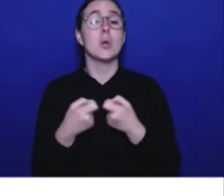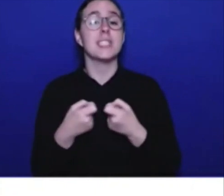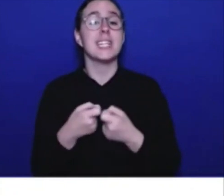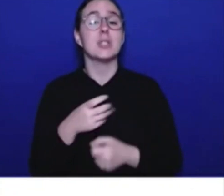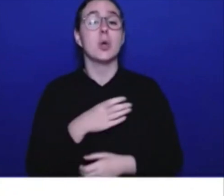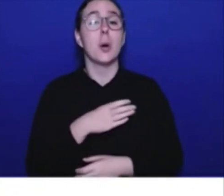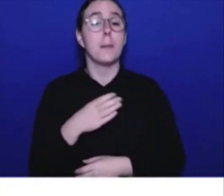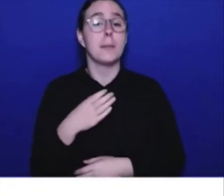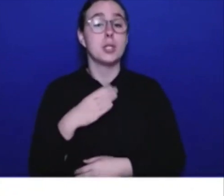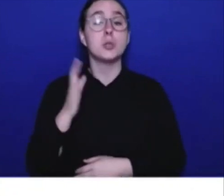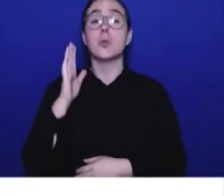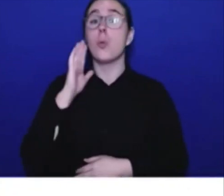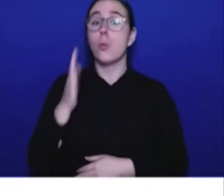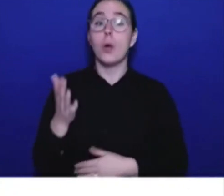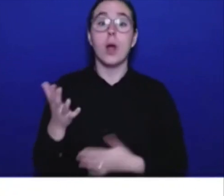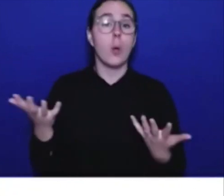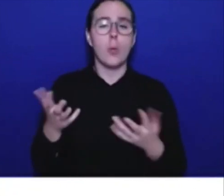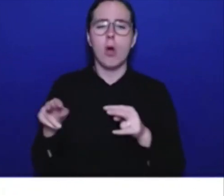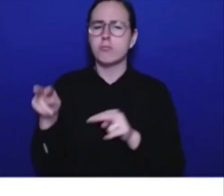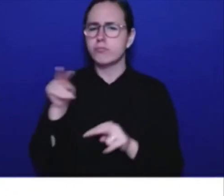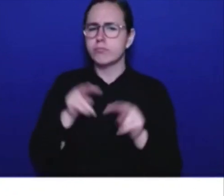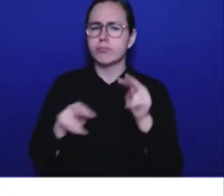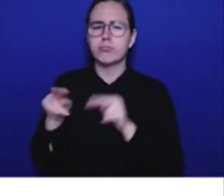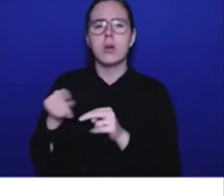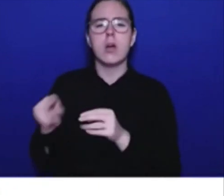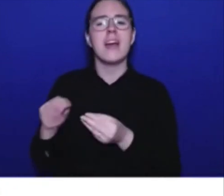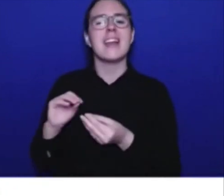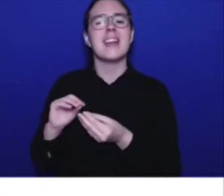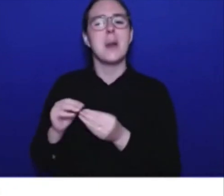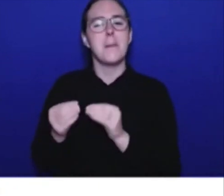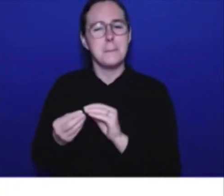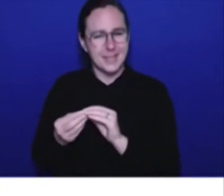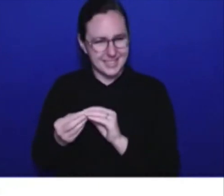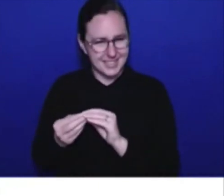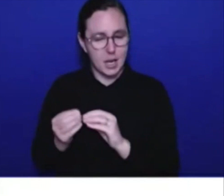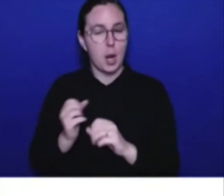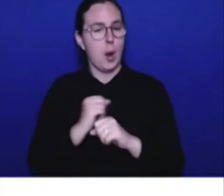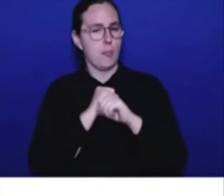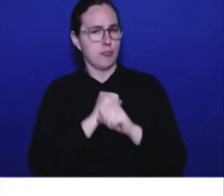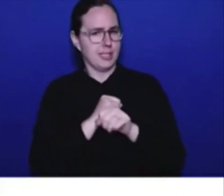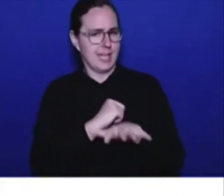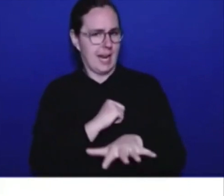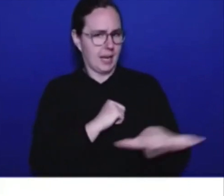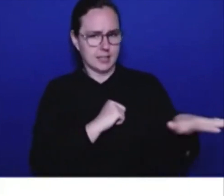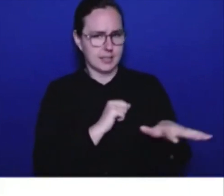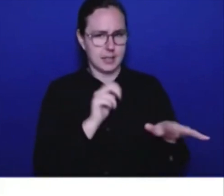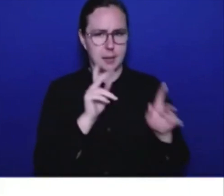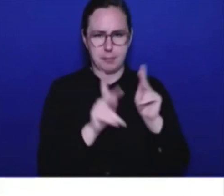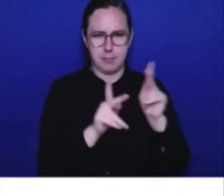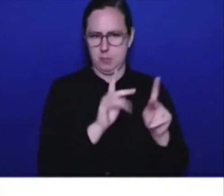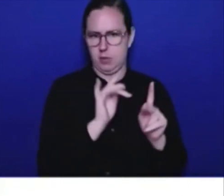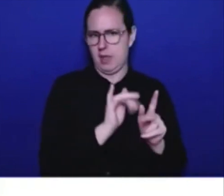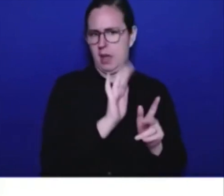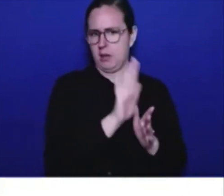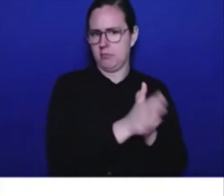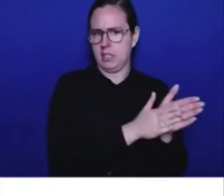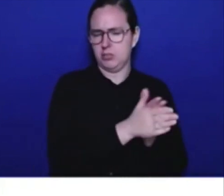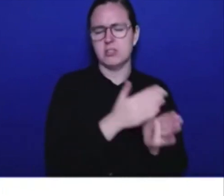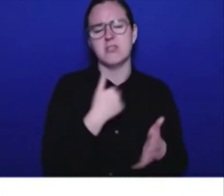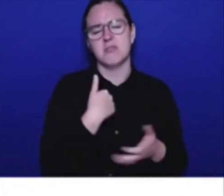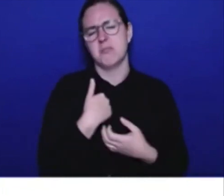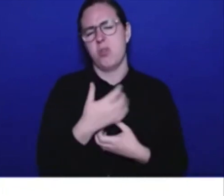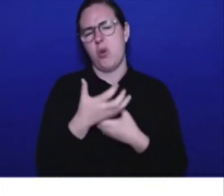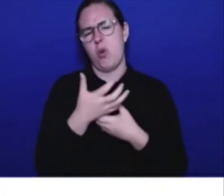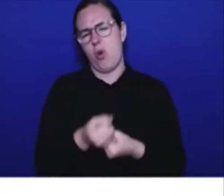making sure that the public interest is protected. And I have confidence in their ability to do that. I'm also very appreciative of ICBC's